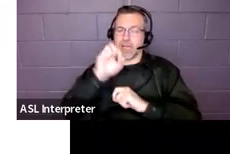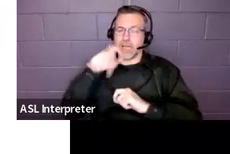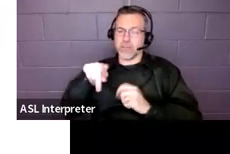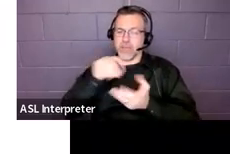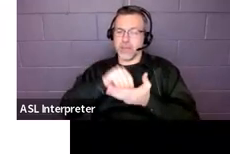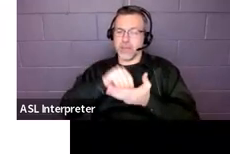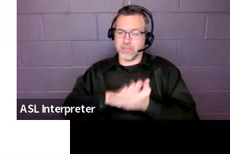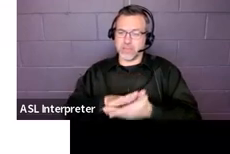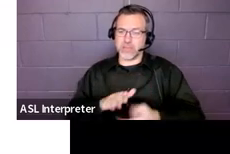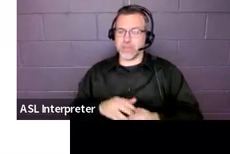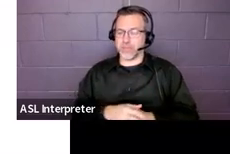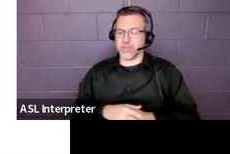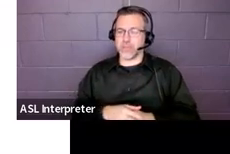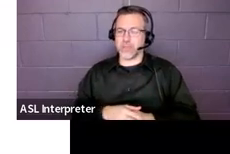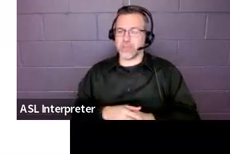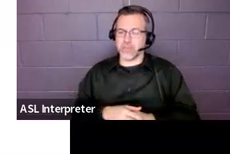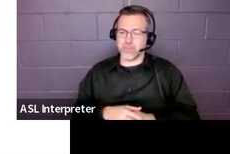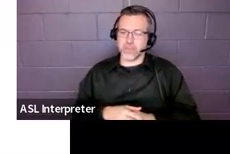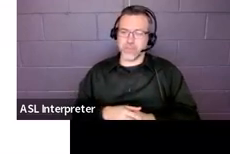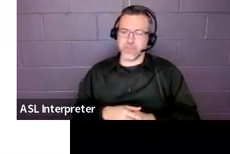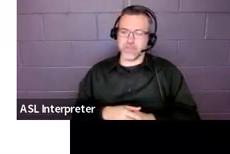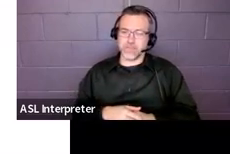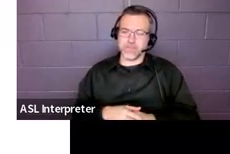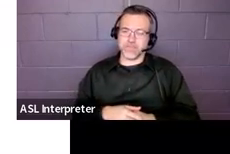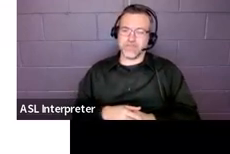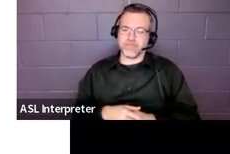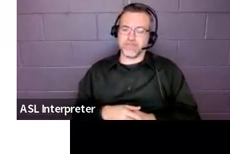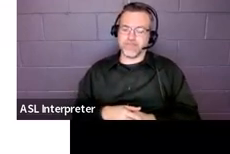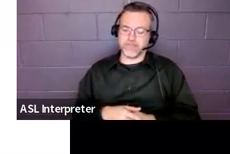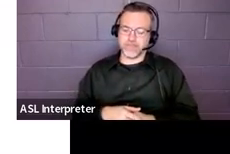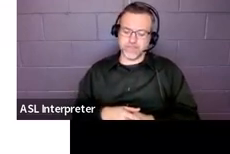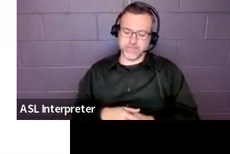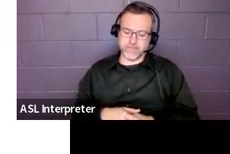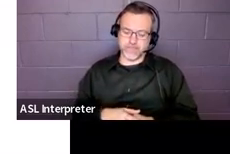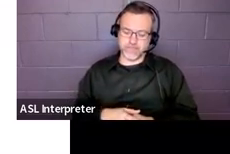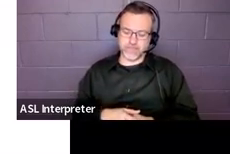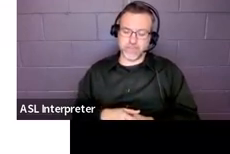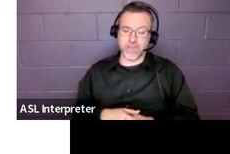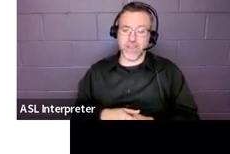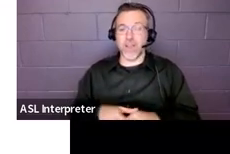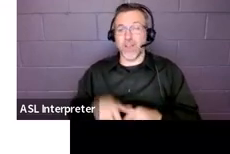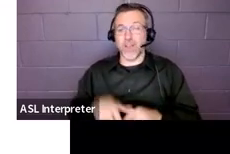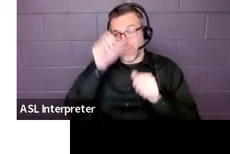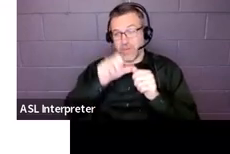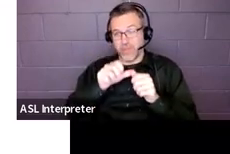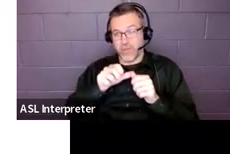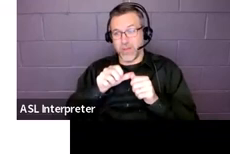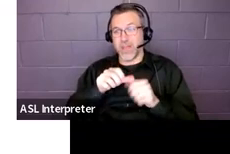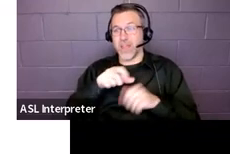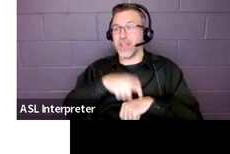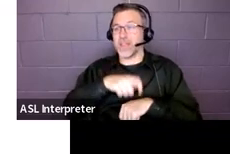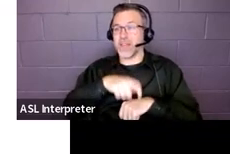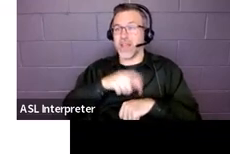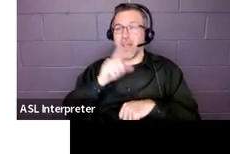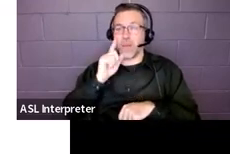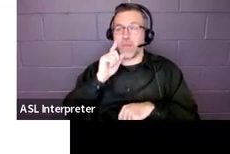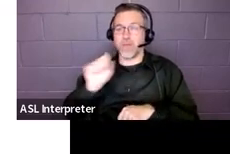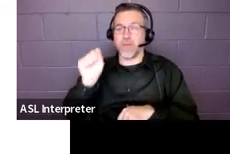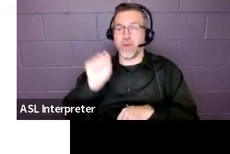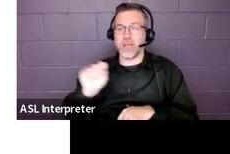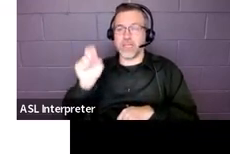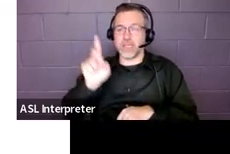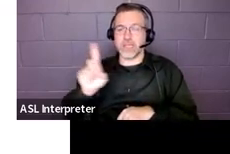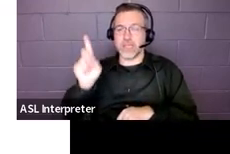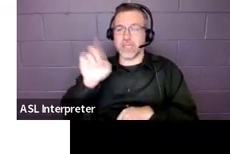But just keep in mind that the time that the child has for SDI is the time that they are working